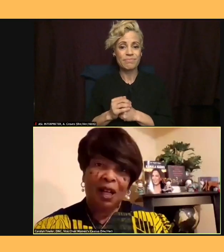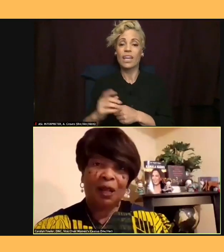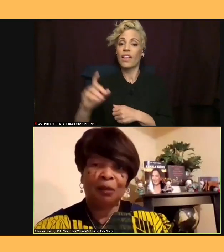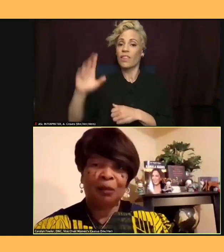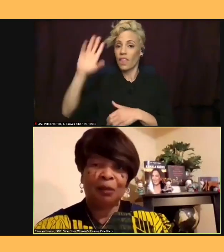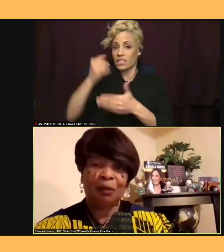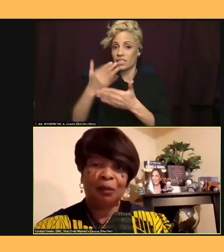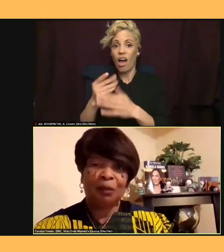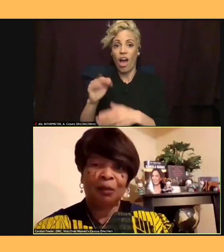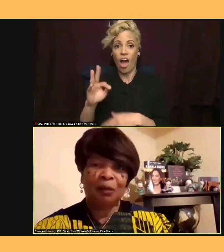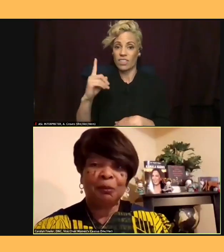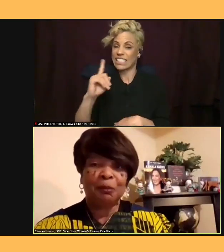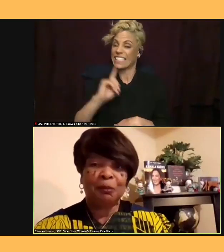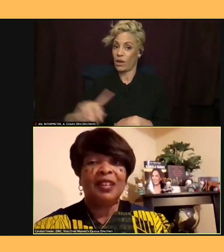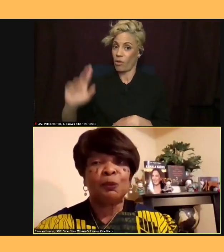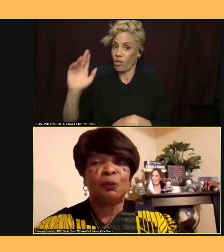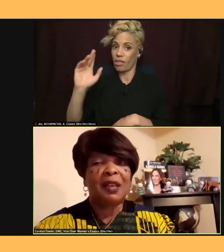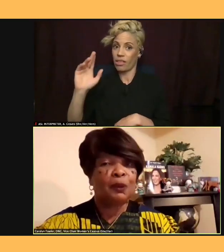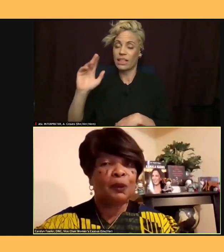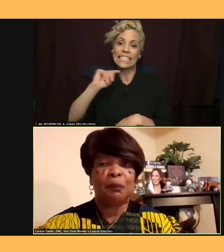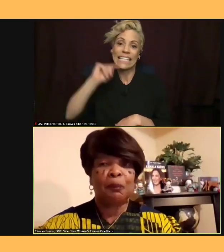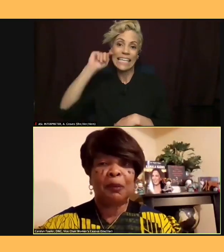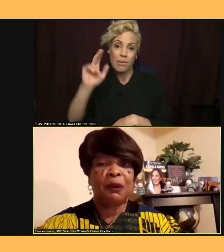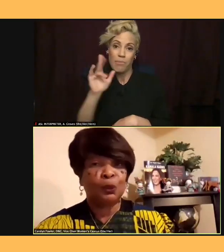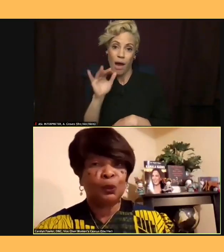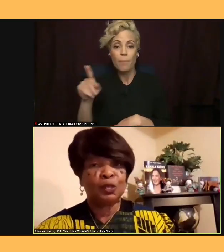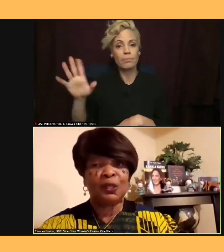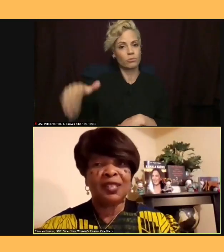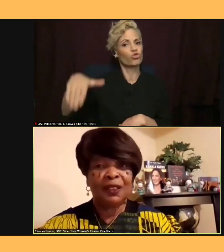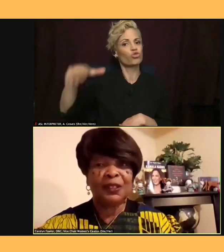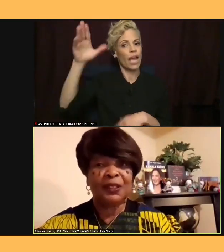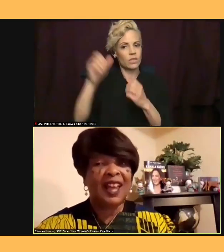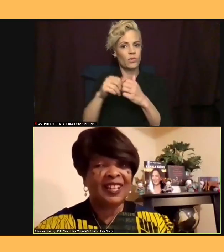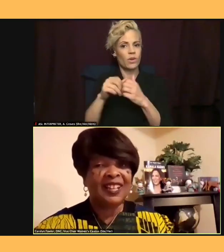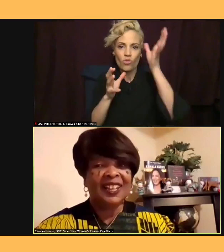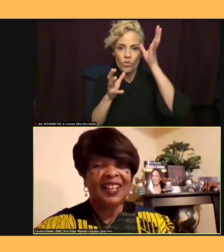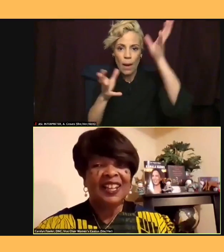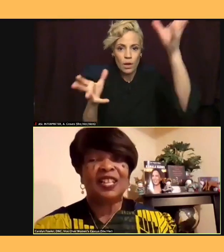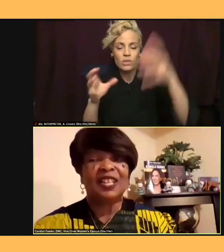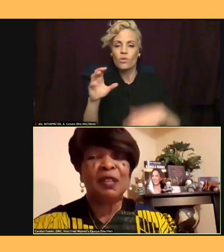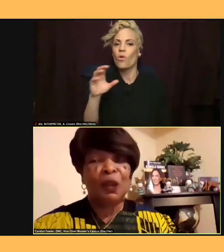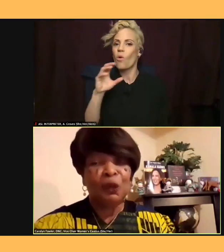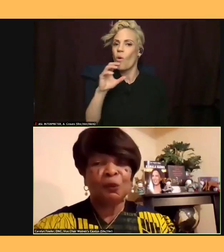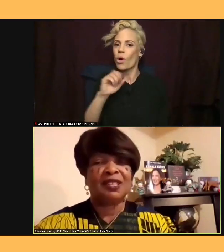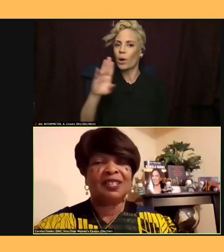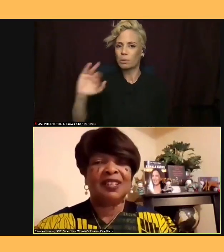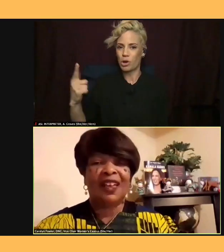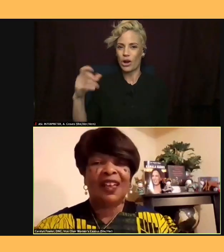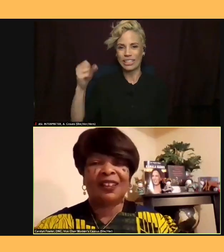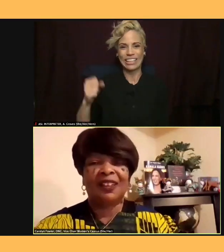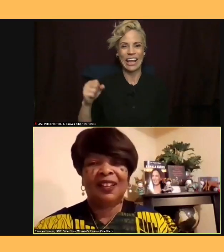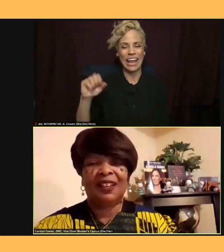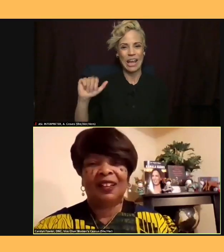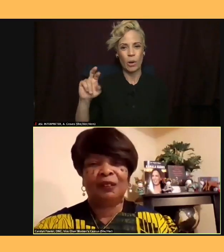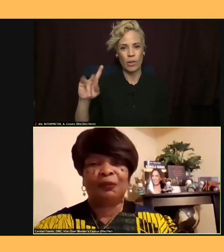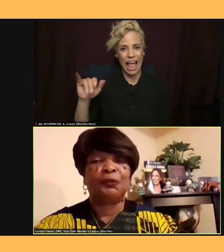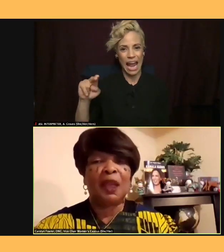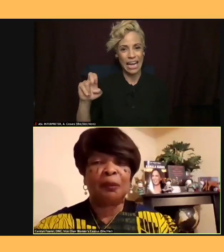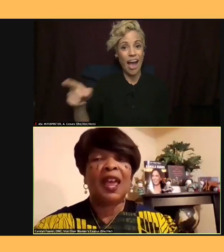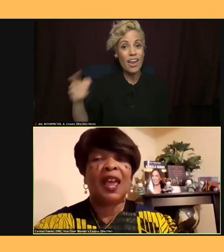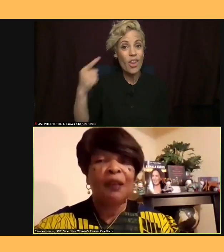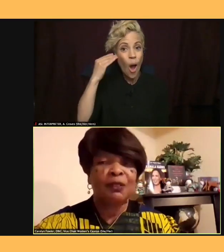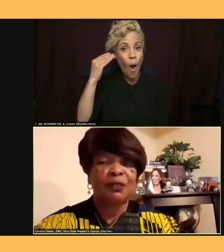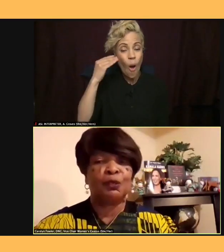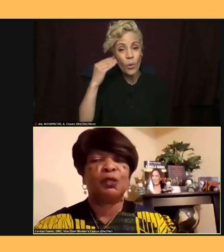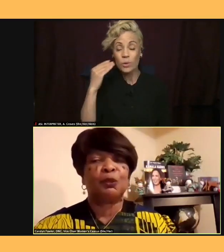was raised by his grandparents in Orangeburg, South Carolina. Jamie knows what it's like for a family to have to choose between